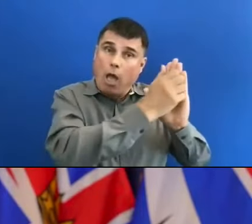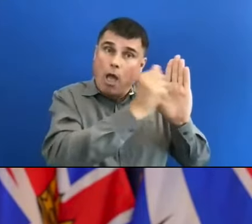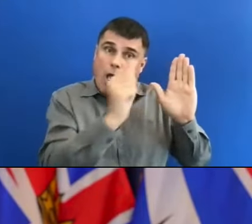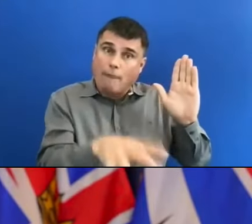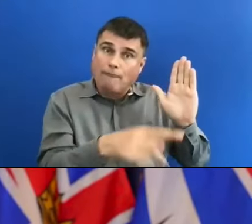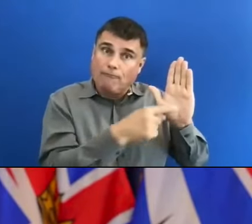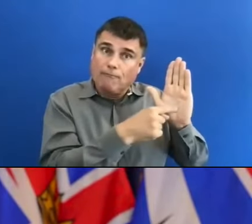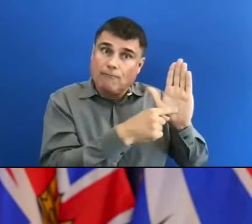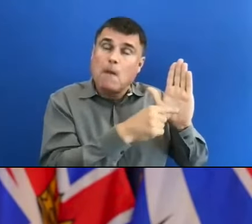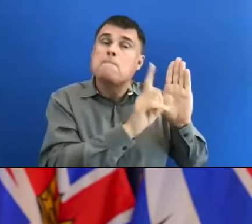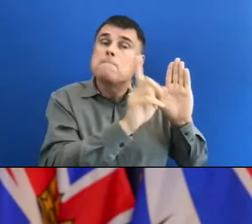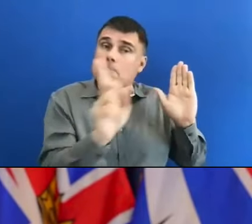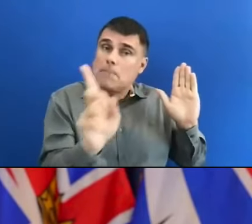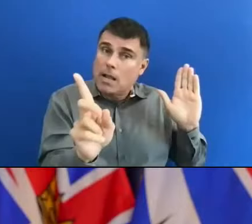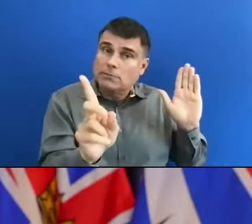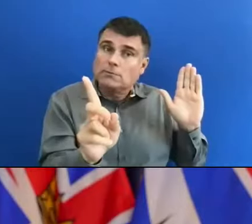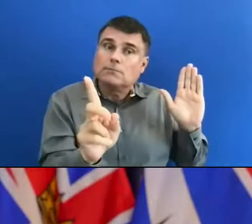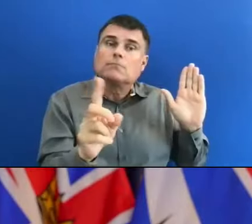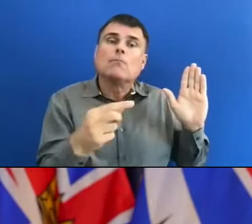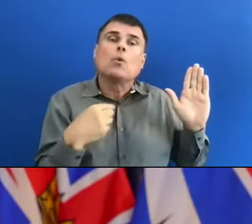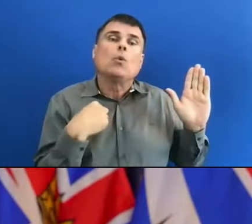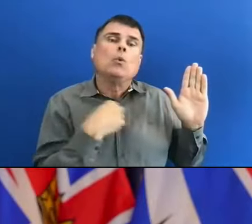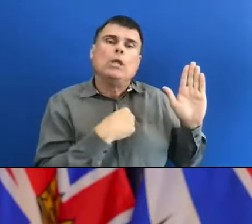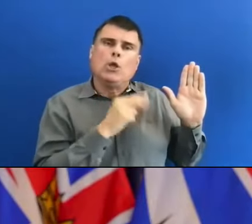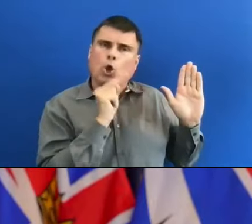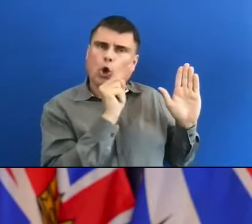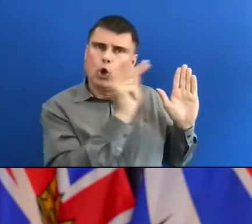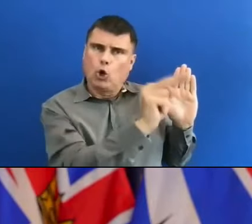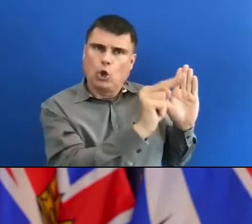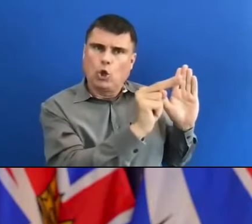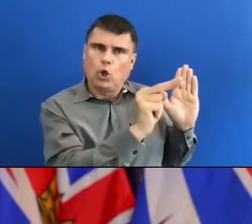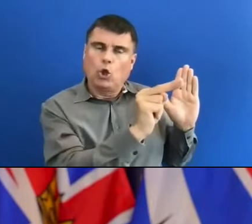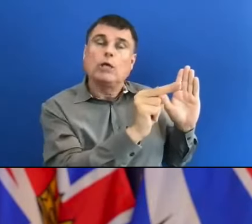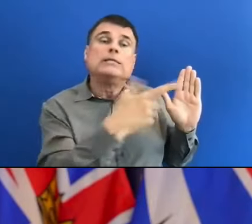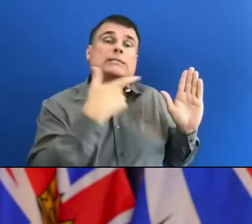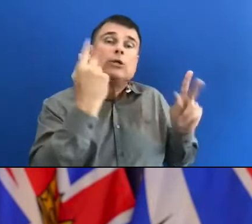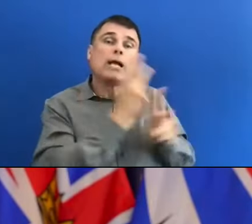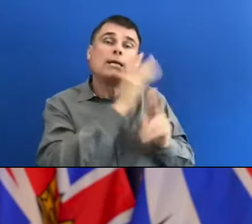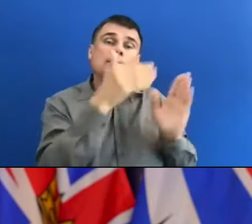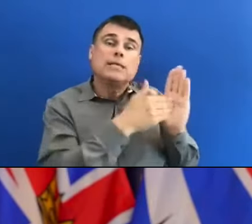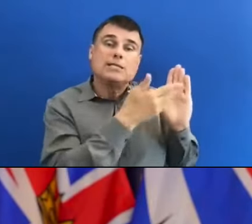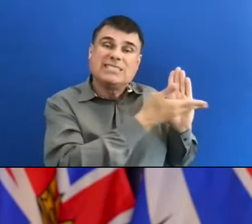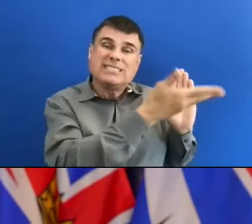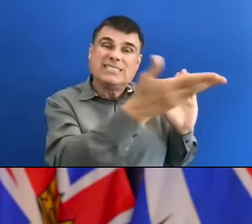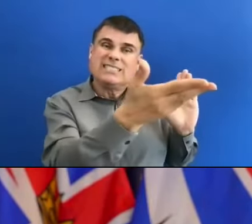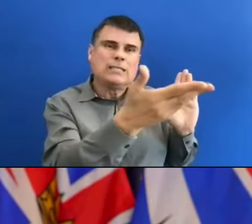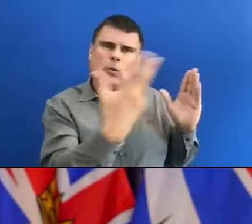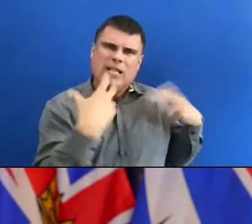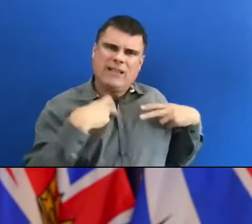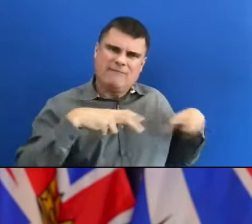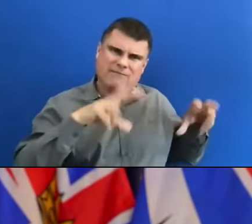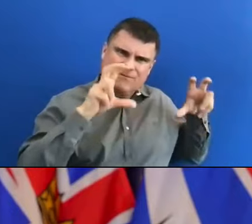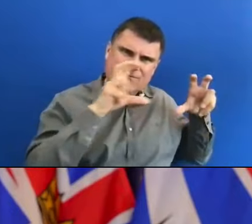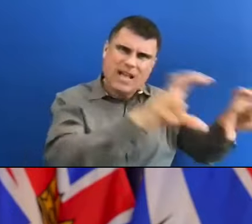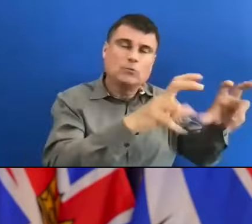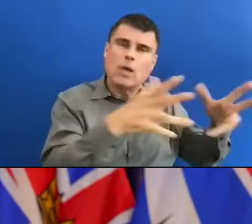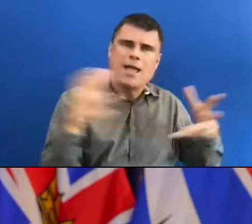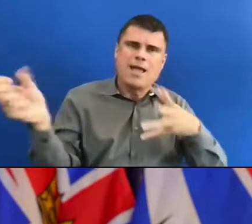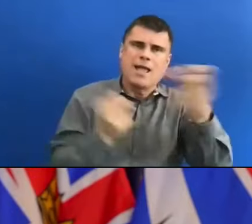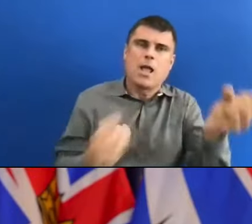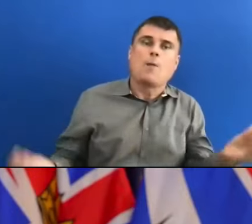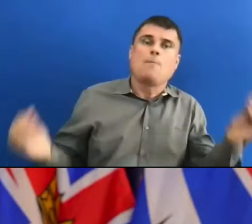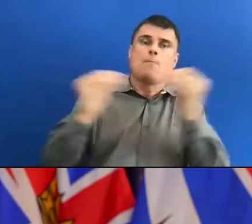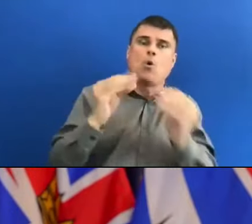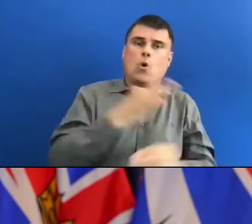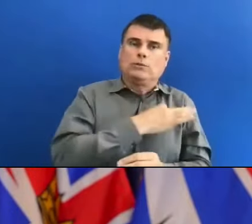acted in long-term care long to massively invest in staff. And we raised care standards significantly.